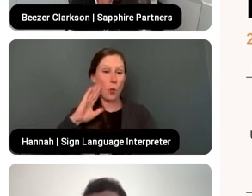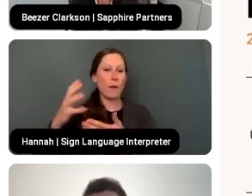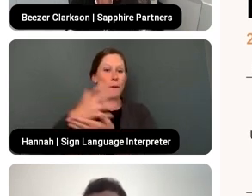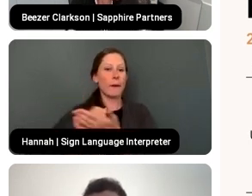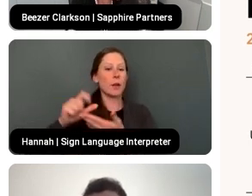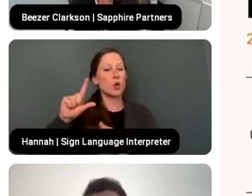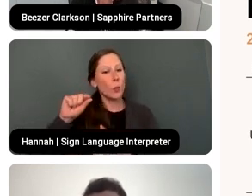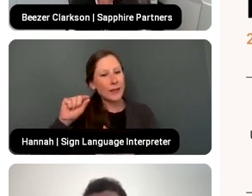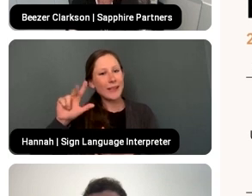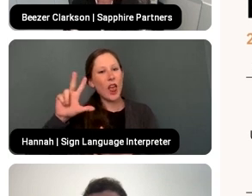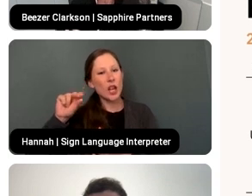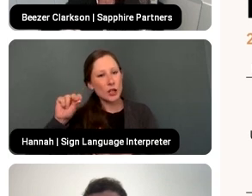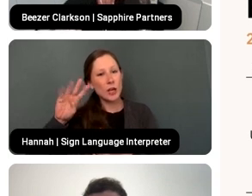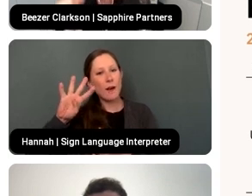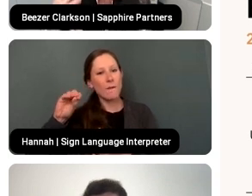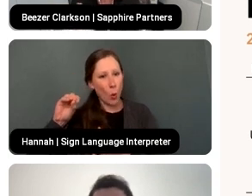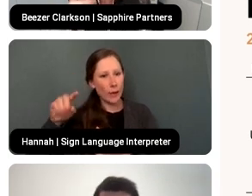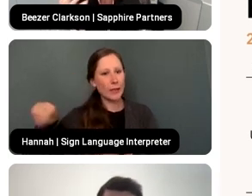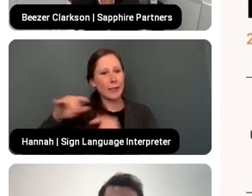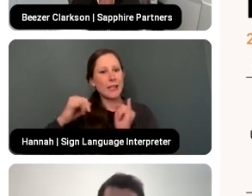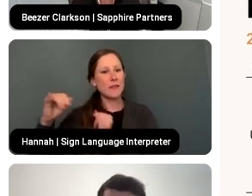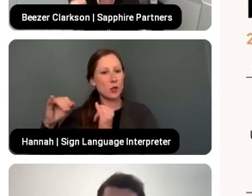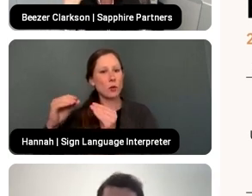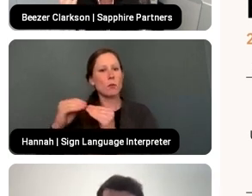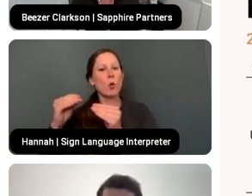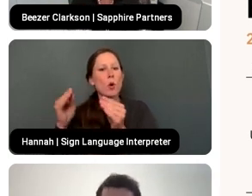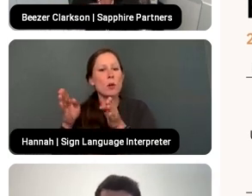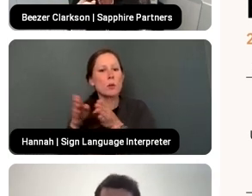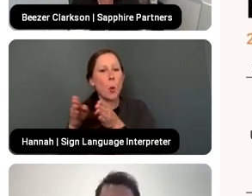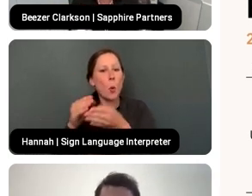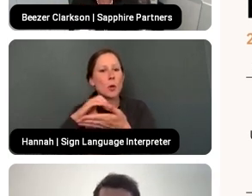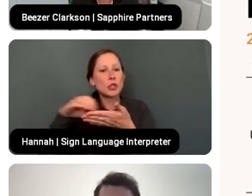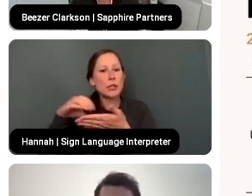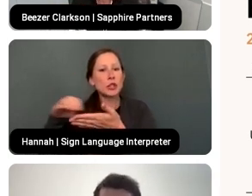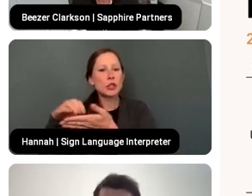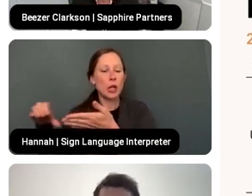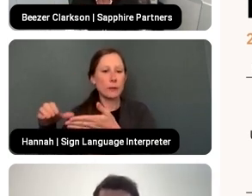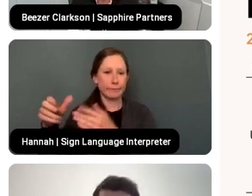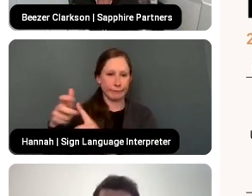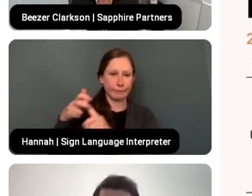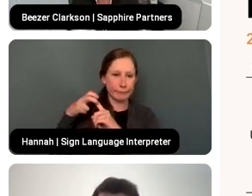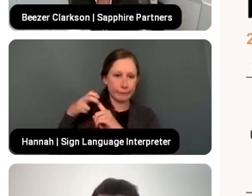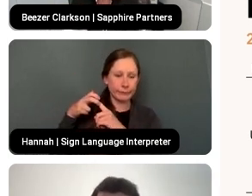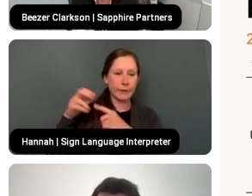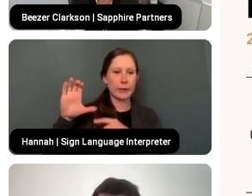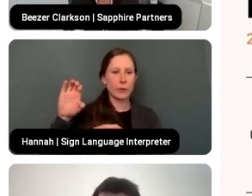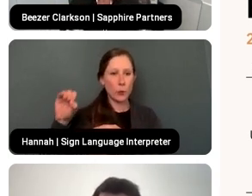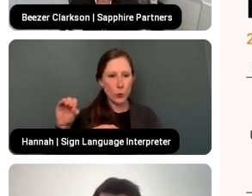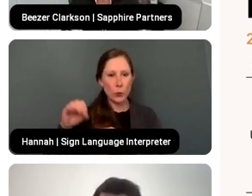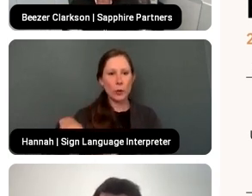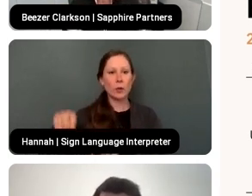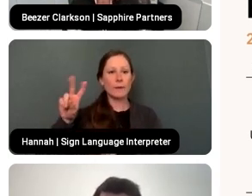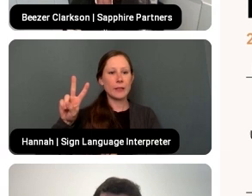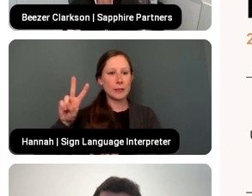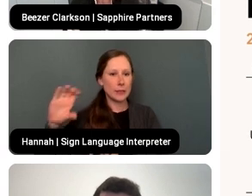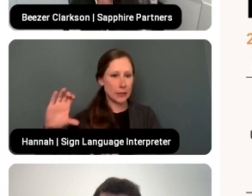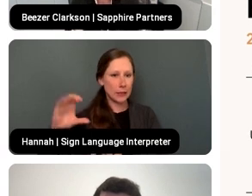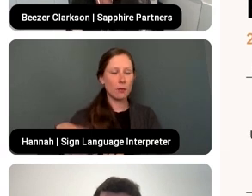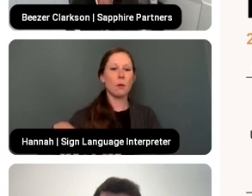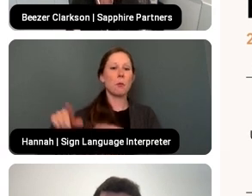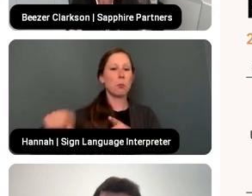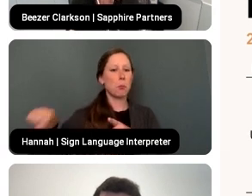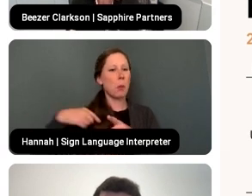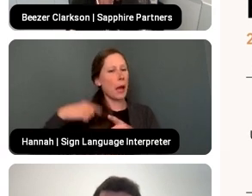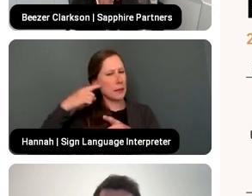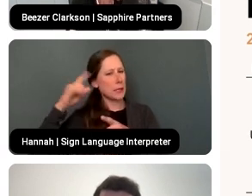individuals with smaller checks to pull in CEOs or other GPs. So I think I'm betting that's what drives those numbers into the bigger